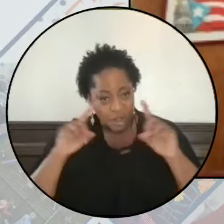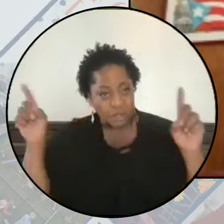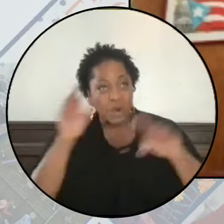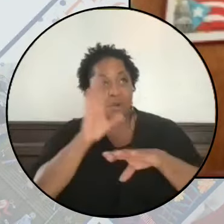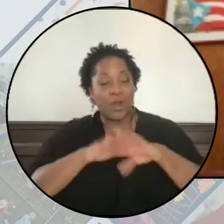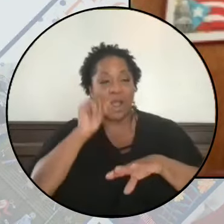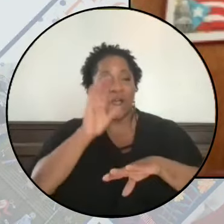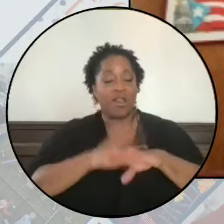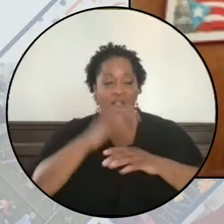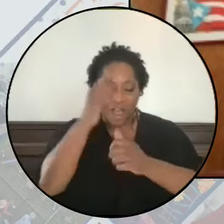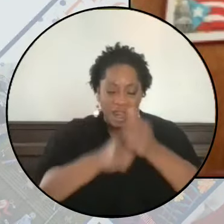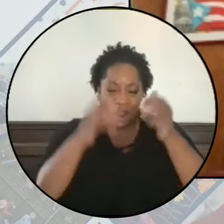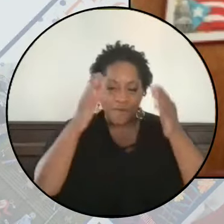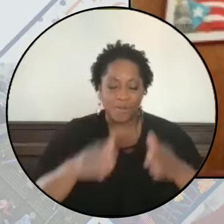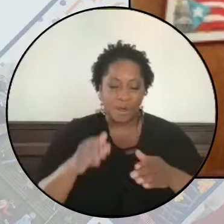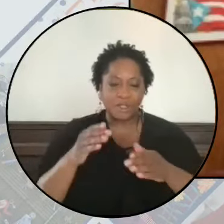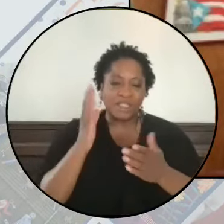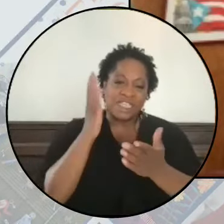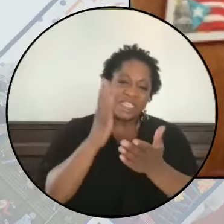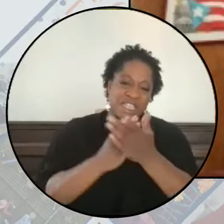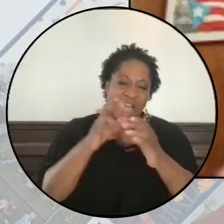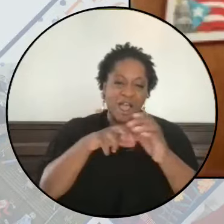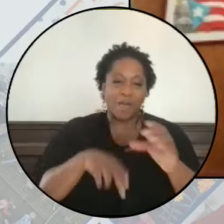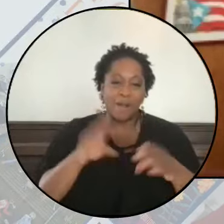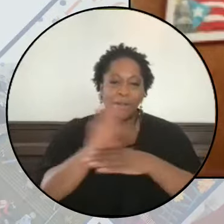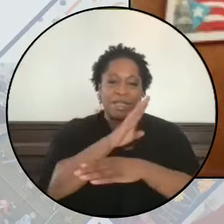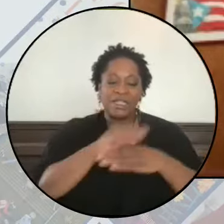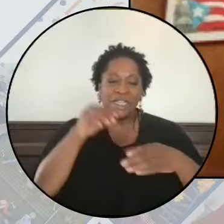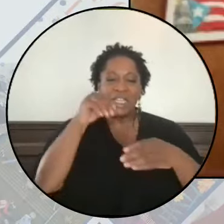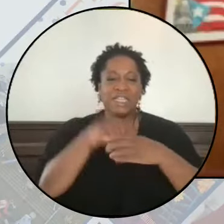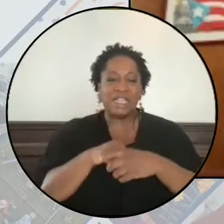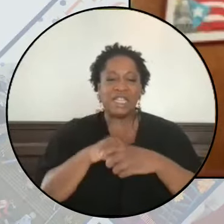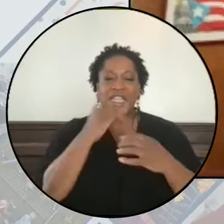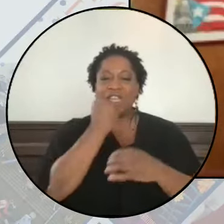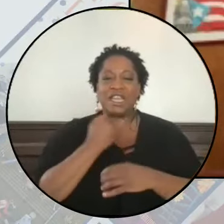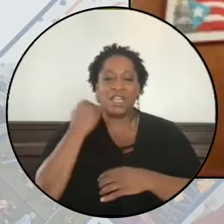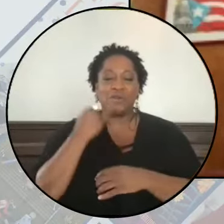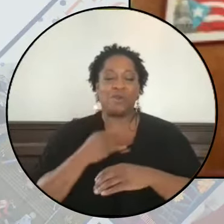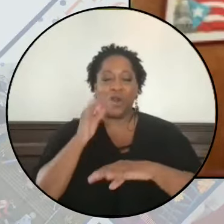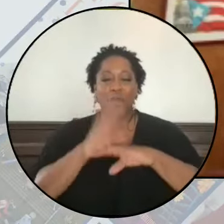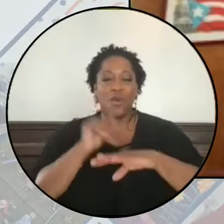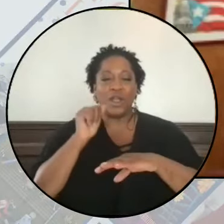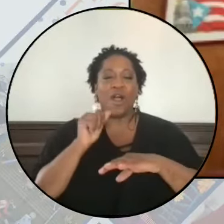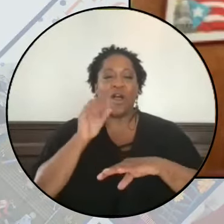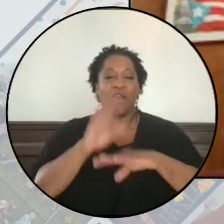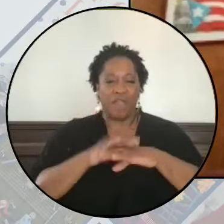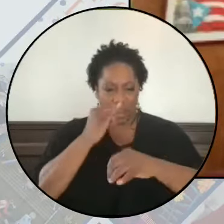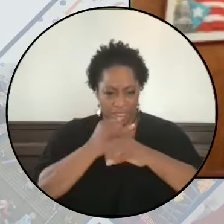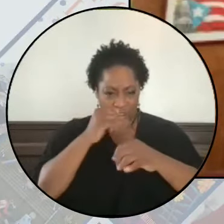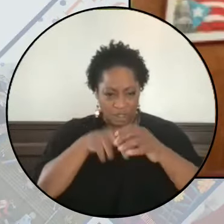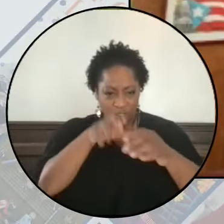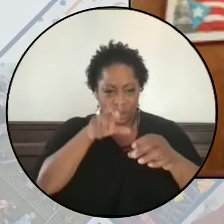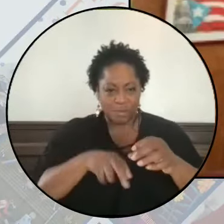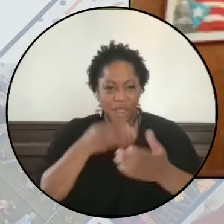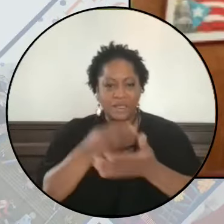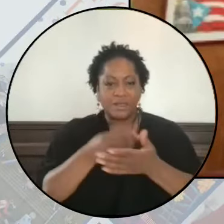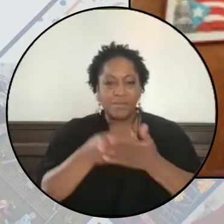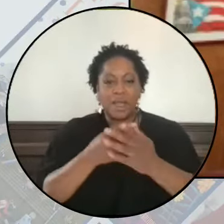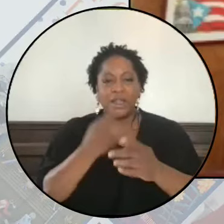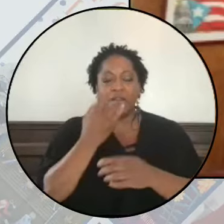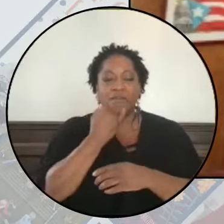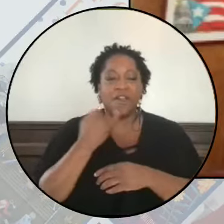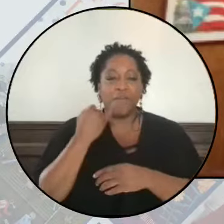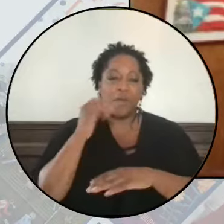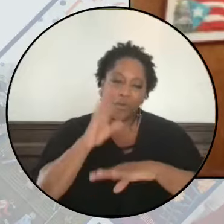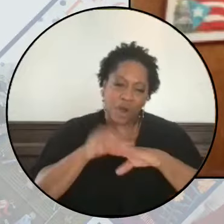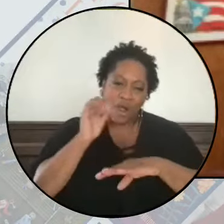we call on everybody to boycott Israel. We call on institutions to divest from Israel. We call on the U.S. government